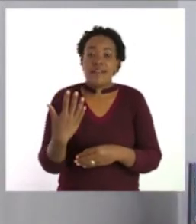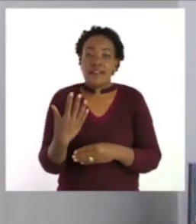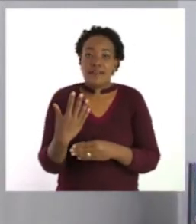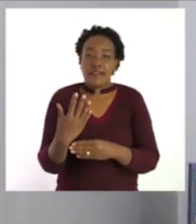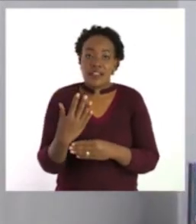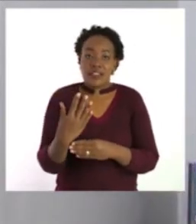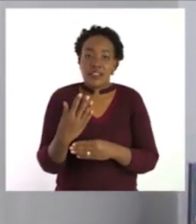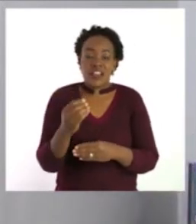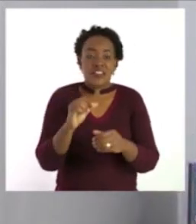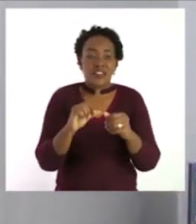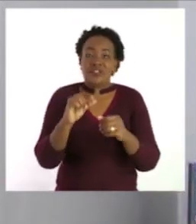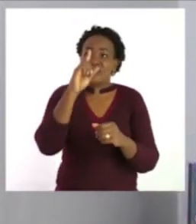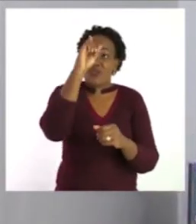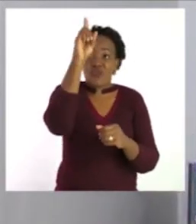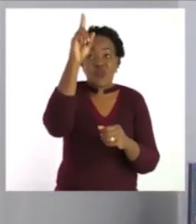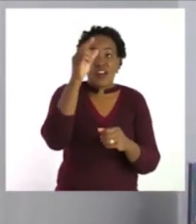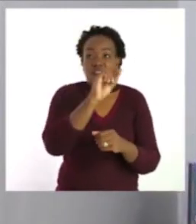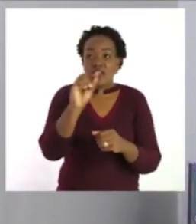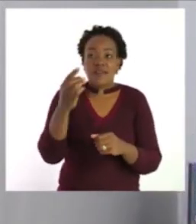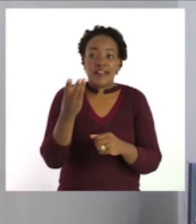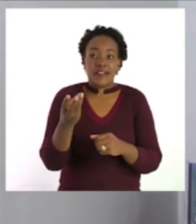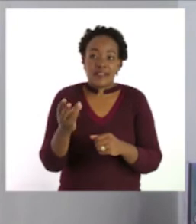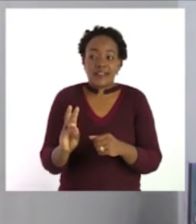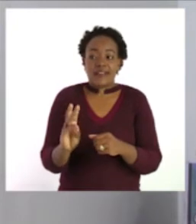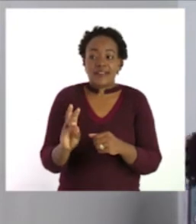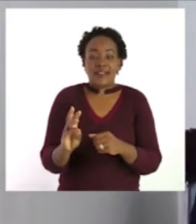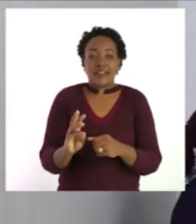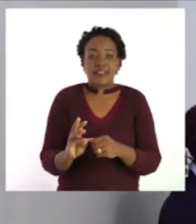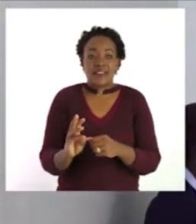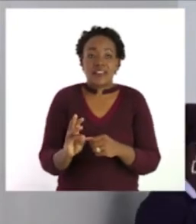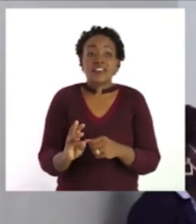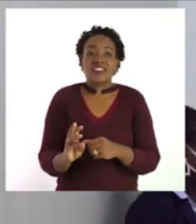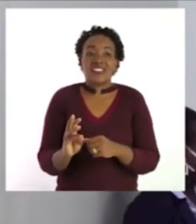a sixth, eighth, and tenth.